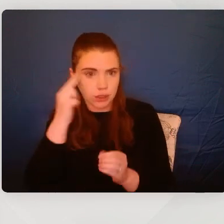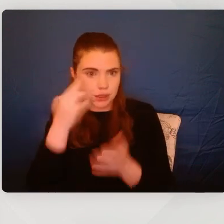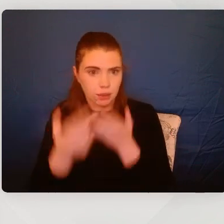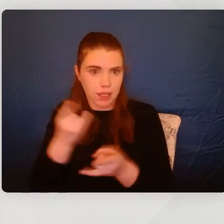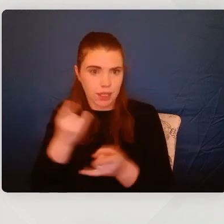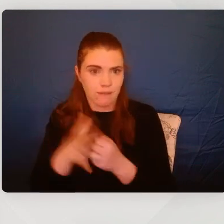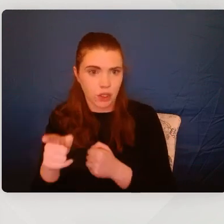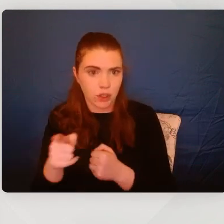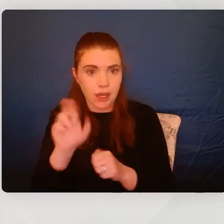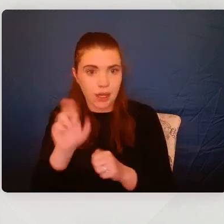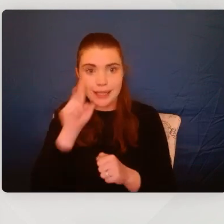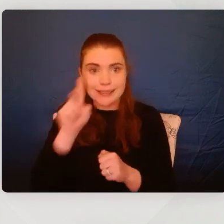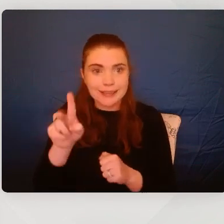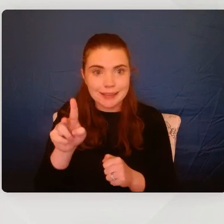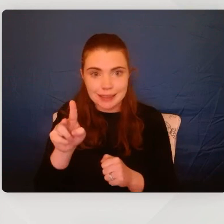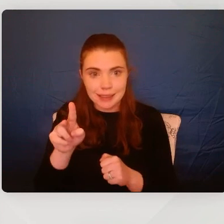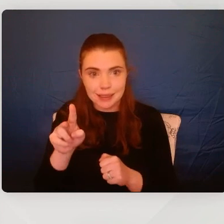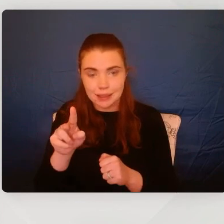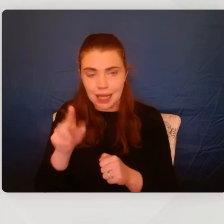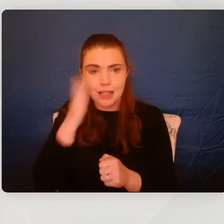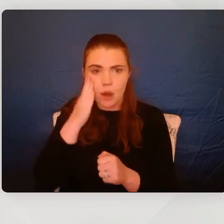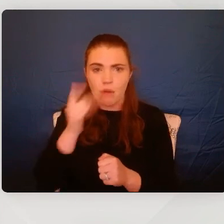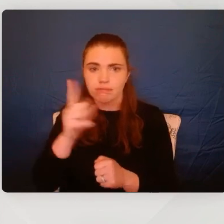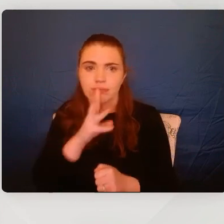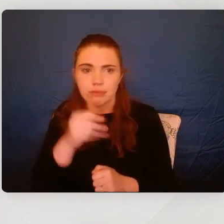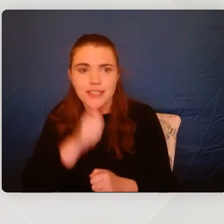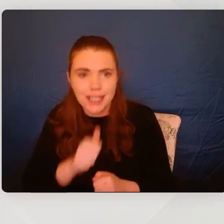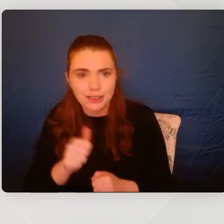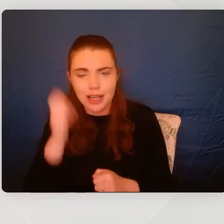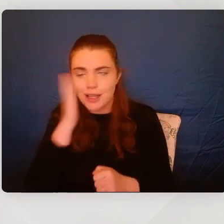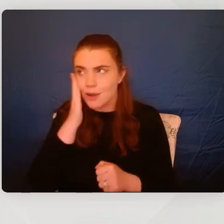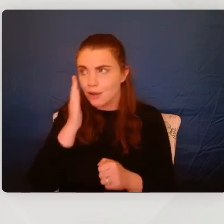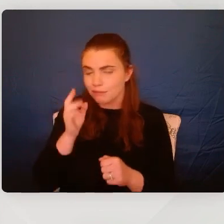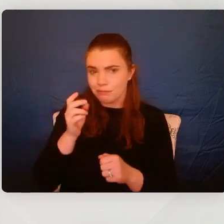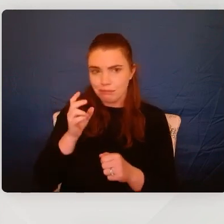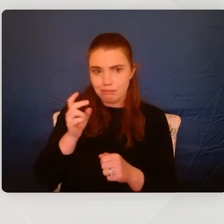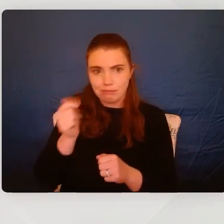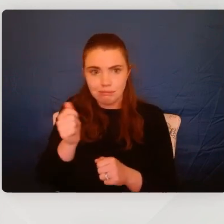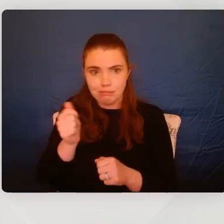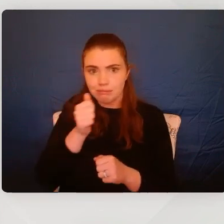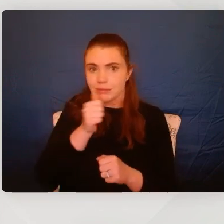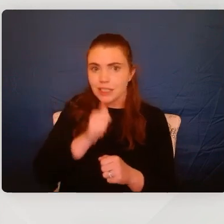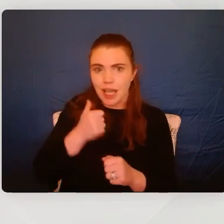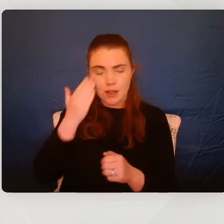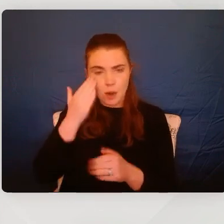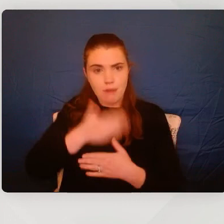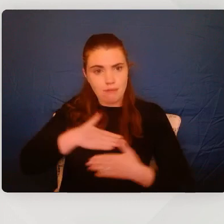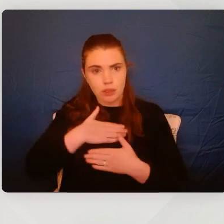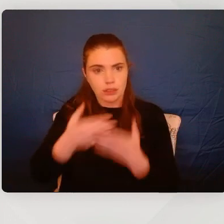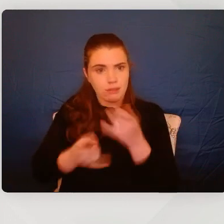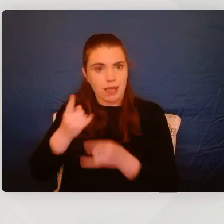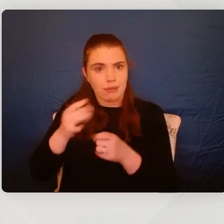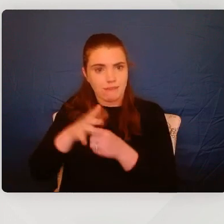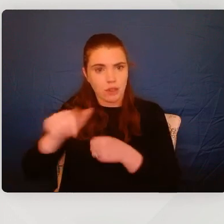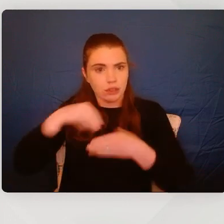for you. I can see behind the one word answers. I can see behind the sullen responses. And I can see emotionally that there's something going on for you that